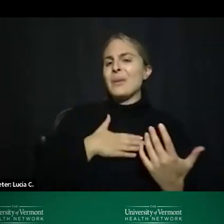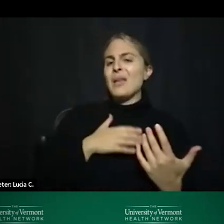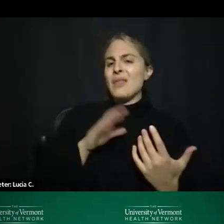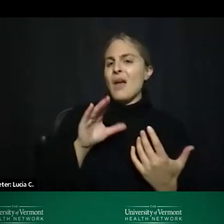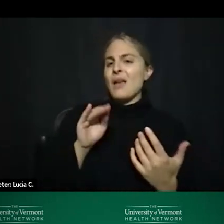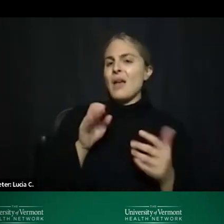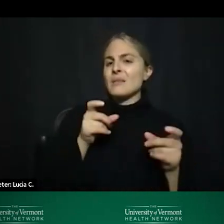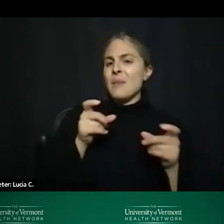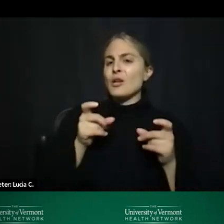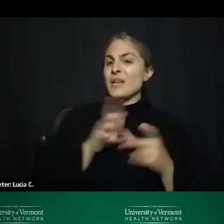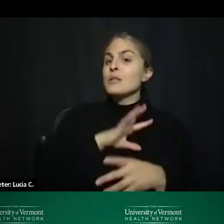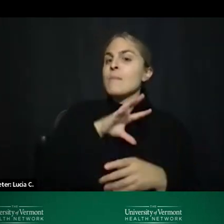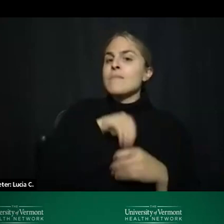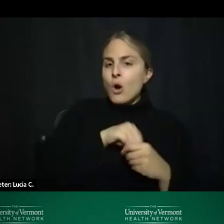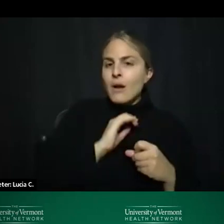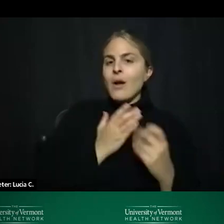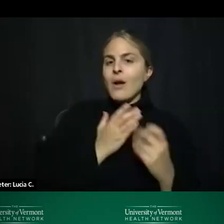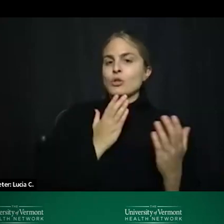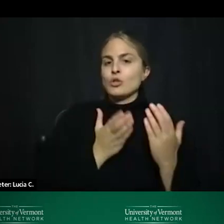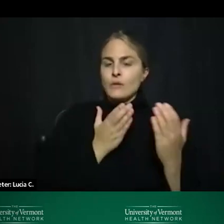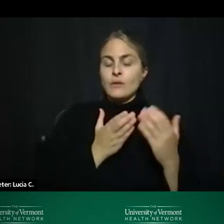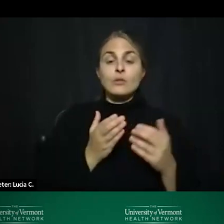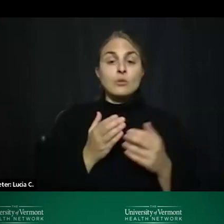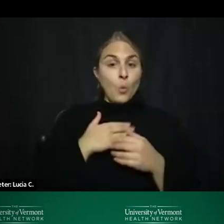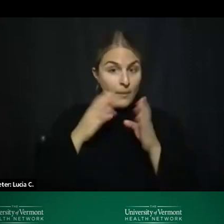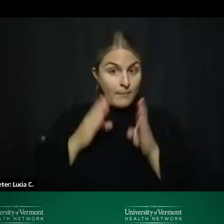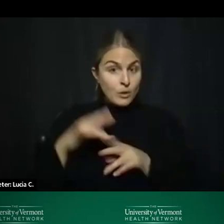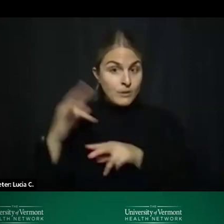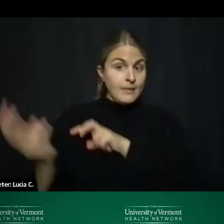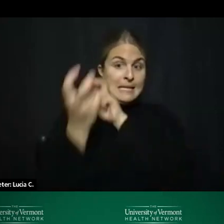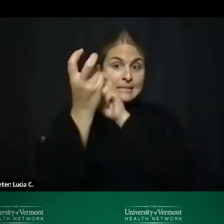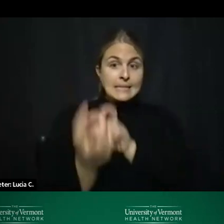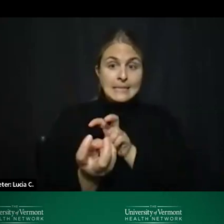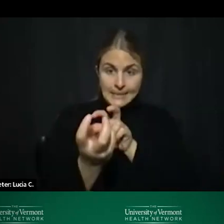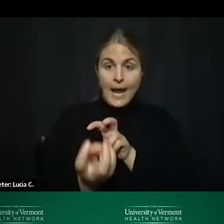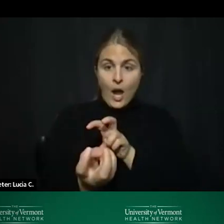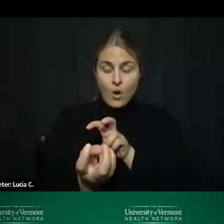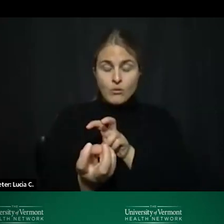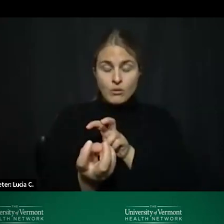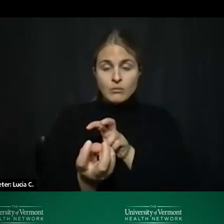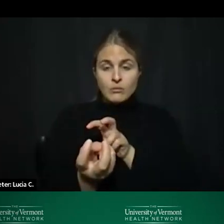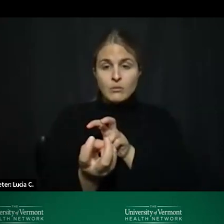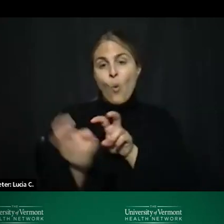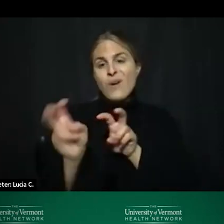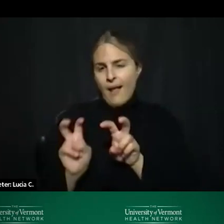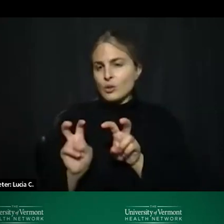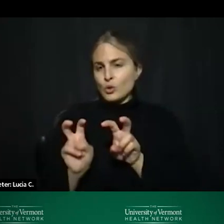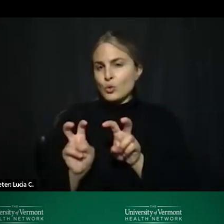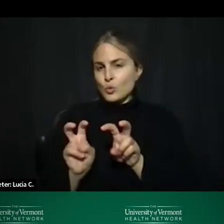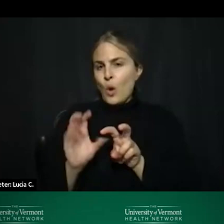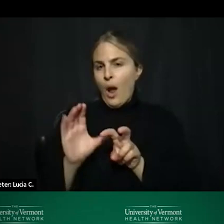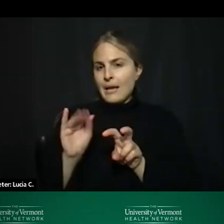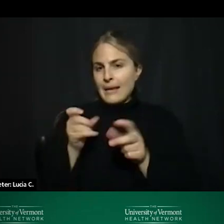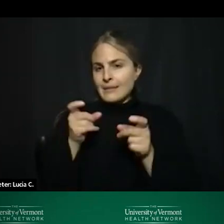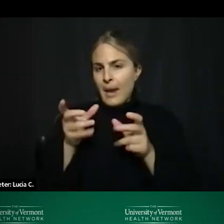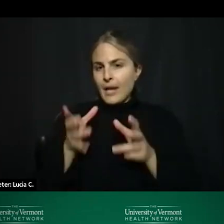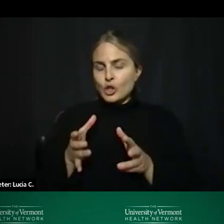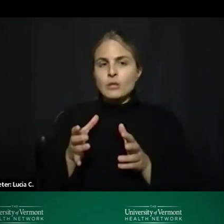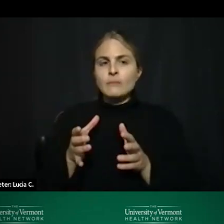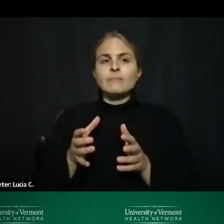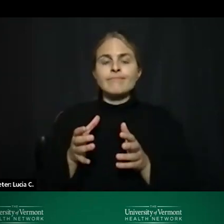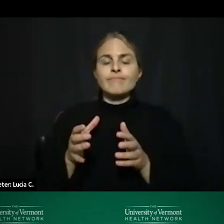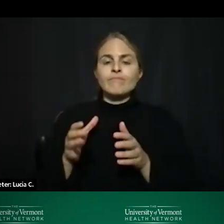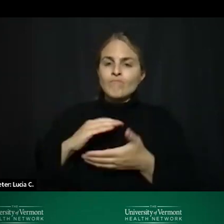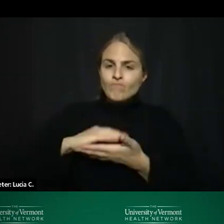that can be offered so that a guest can sit down across from or next to a case manager who can have the